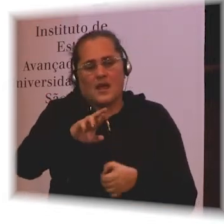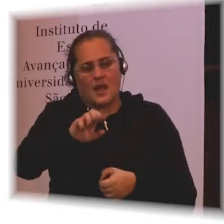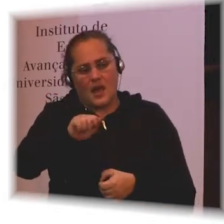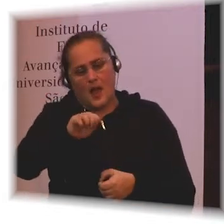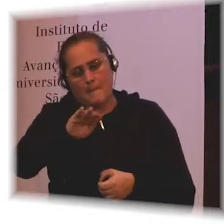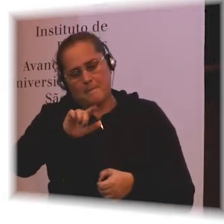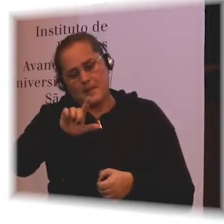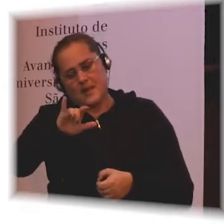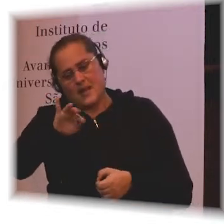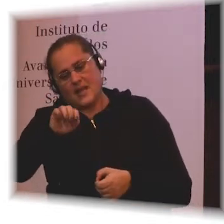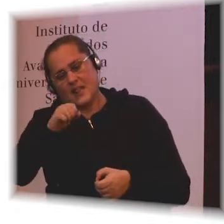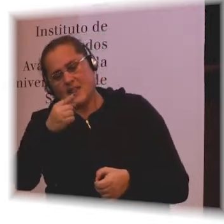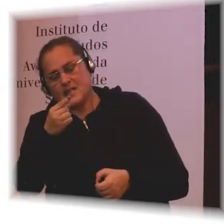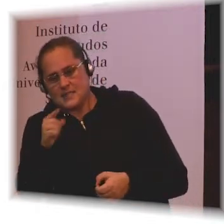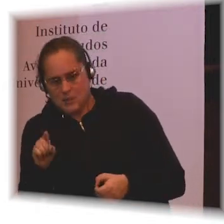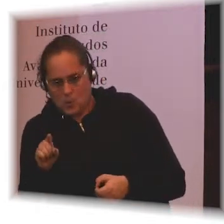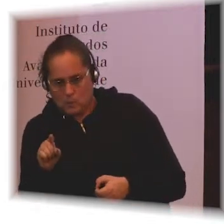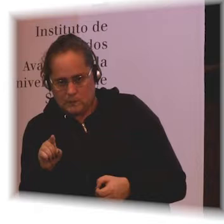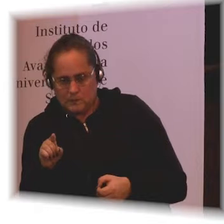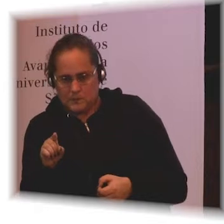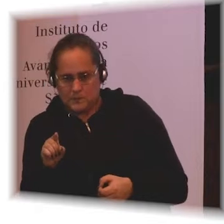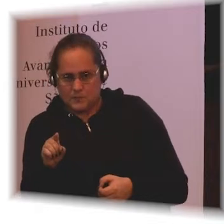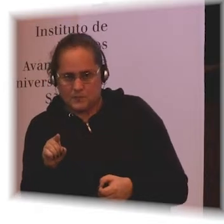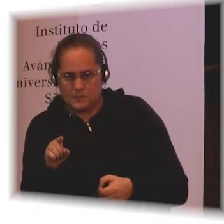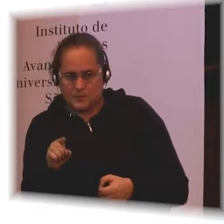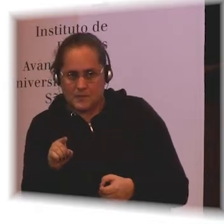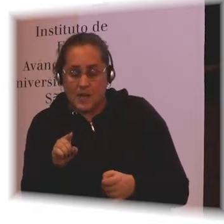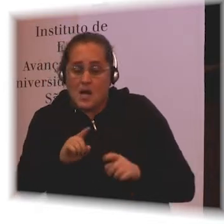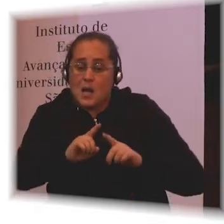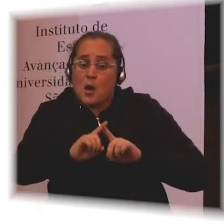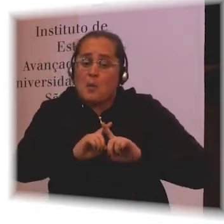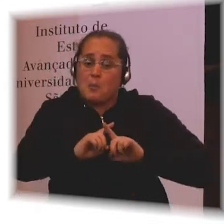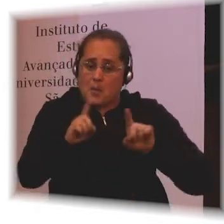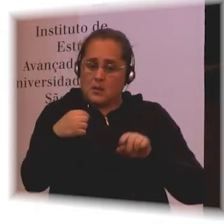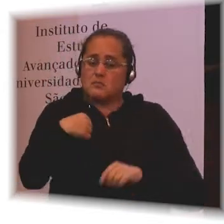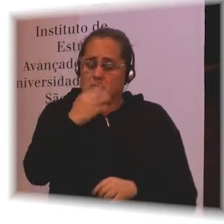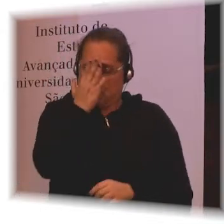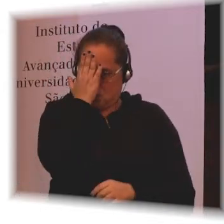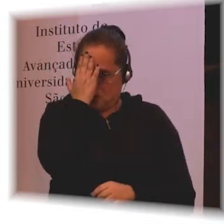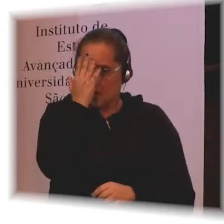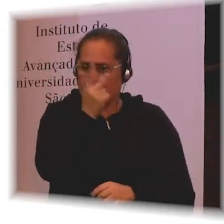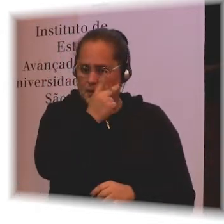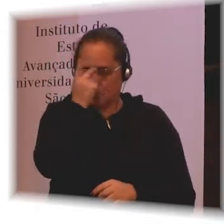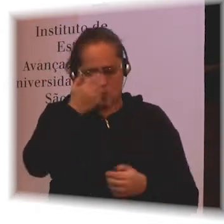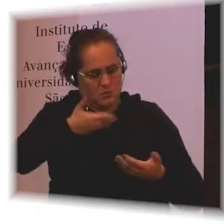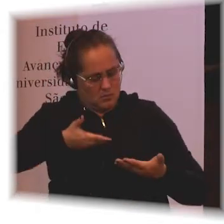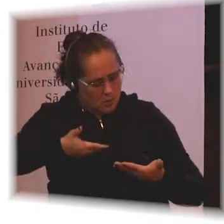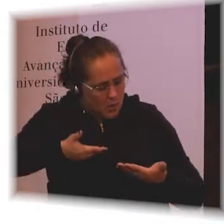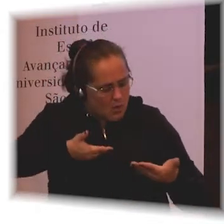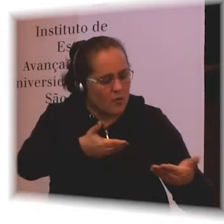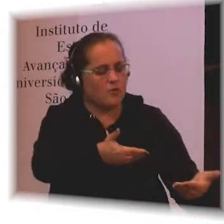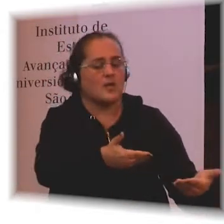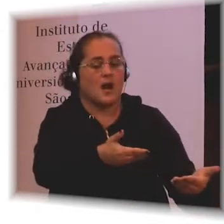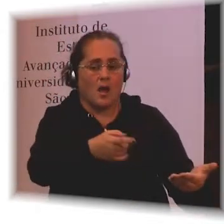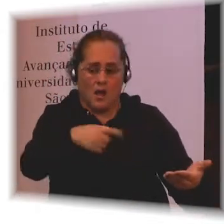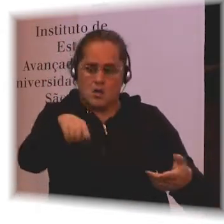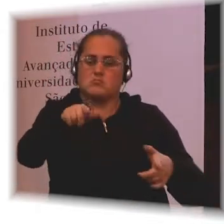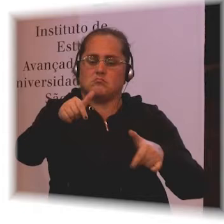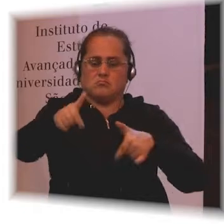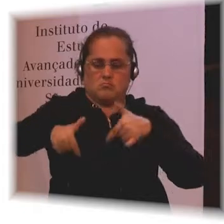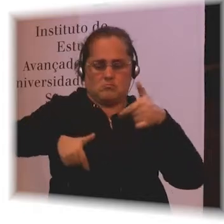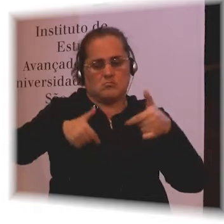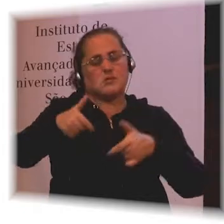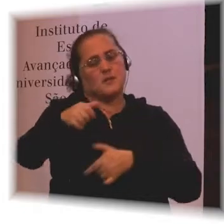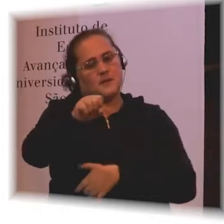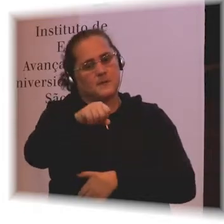middle income settings. And I know the group that has invited me is working very much in that area too. One thing that